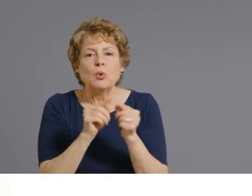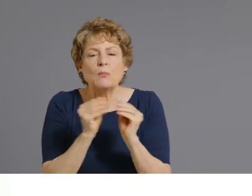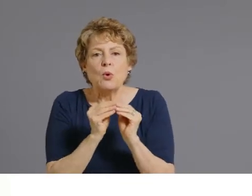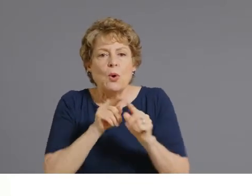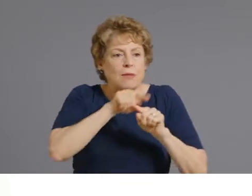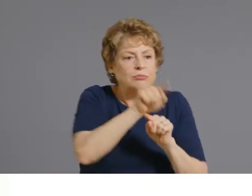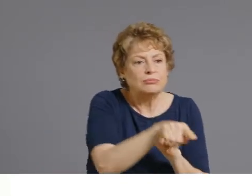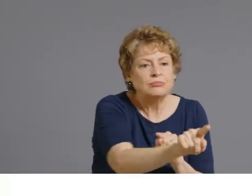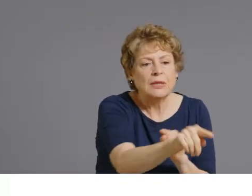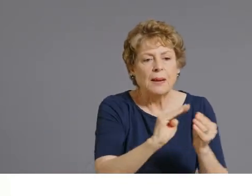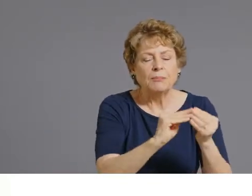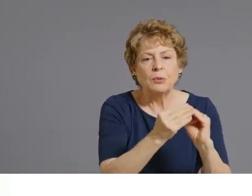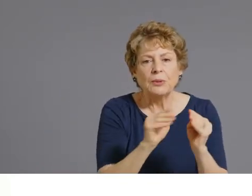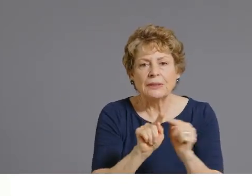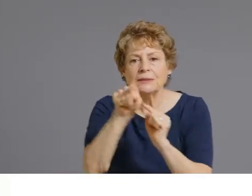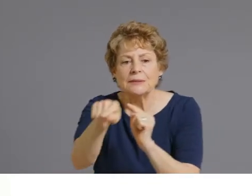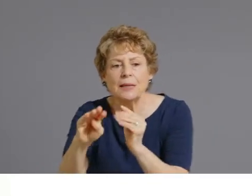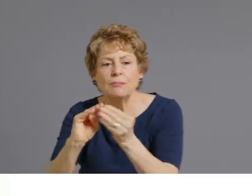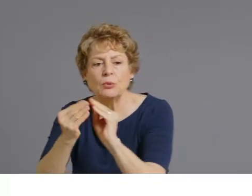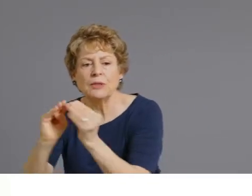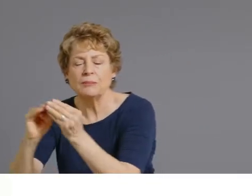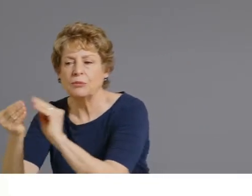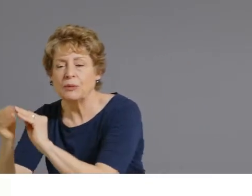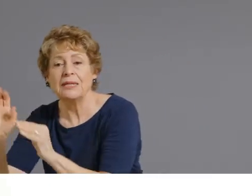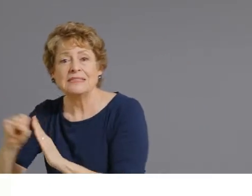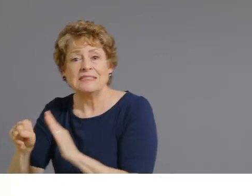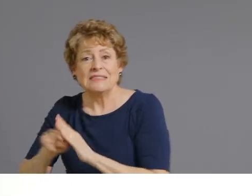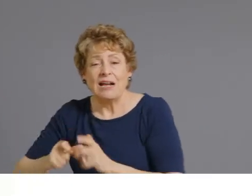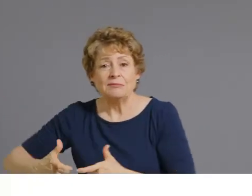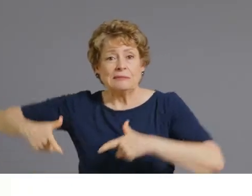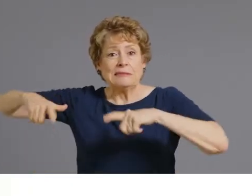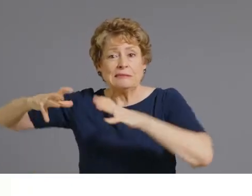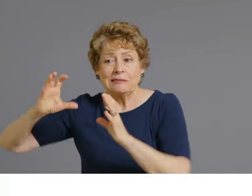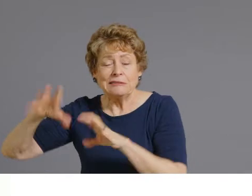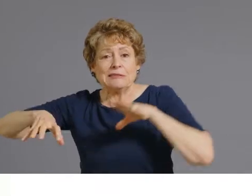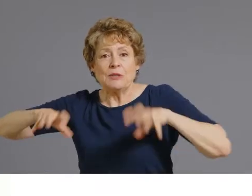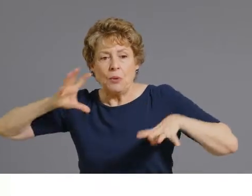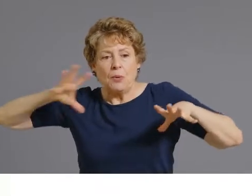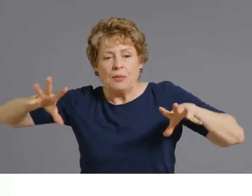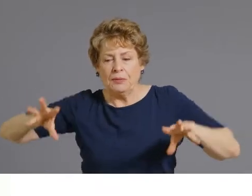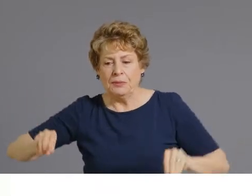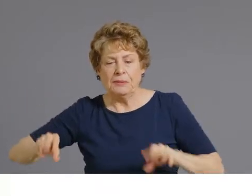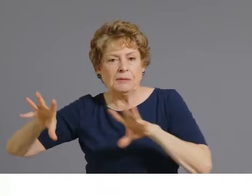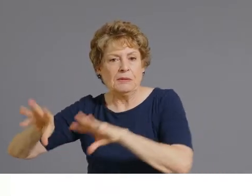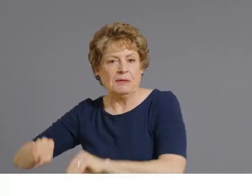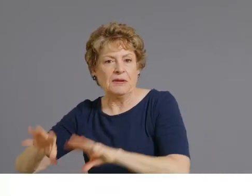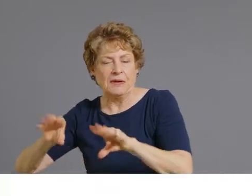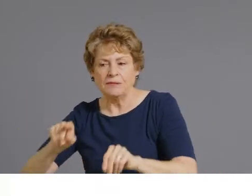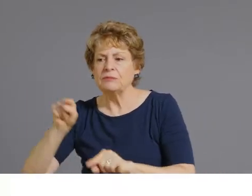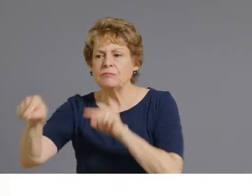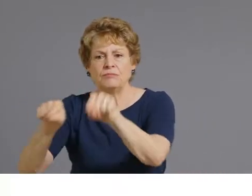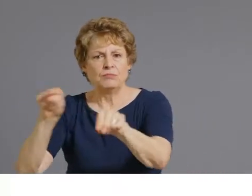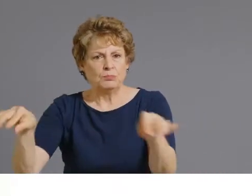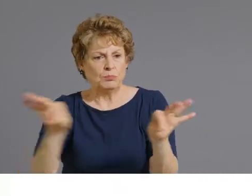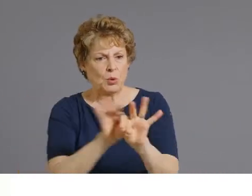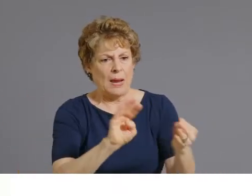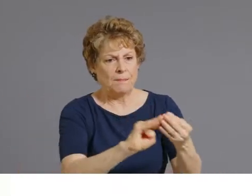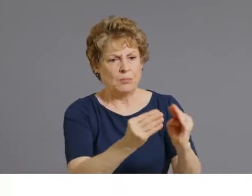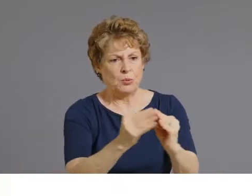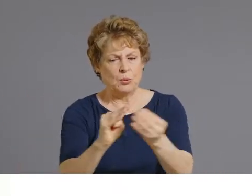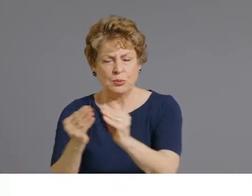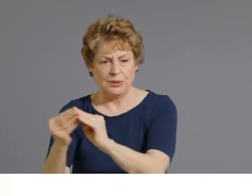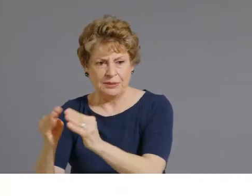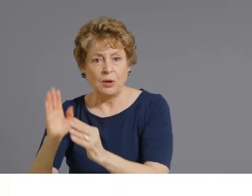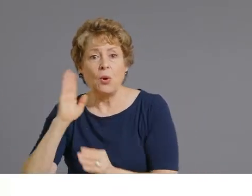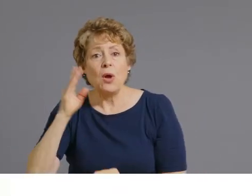the state pods that will occur. Our last state pod will close on June 28. So we're